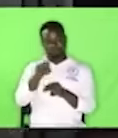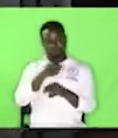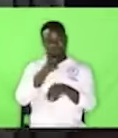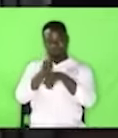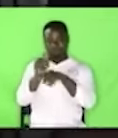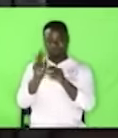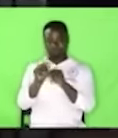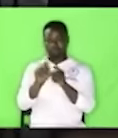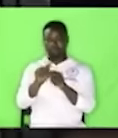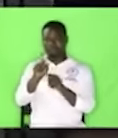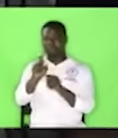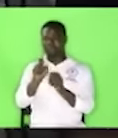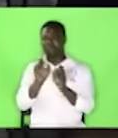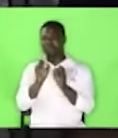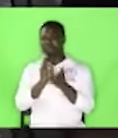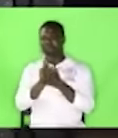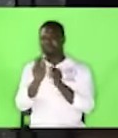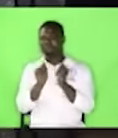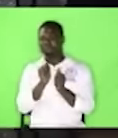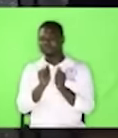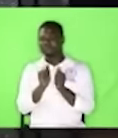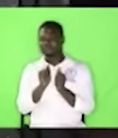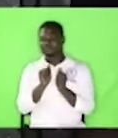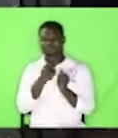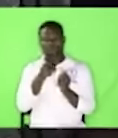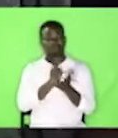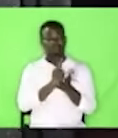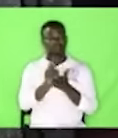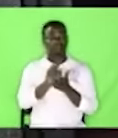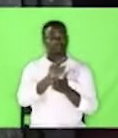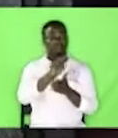from which university it's a university of Nkoko